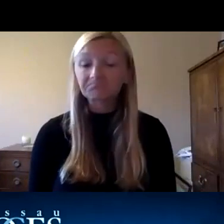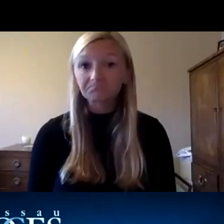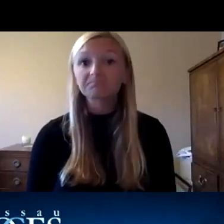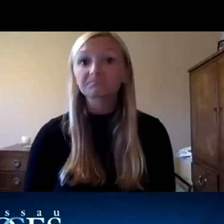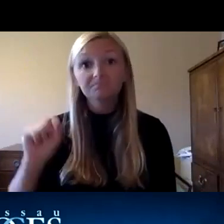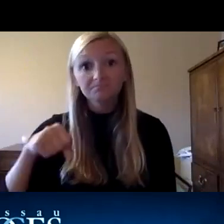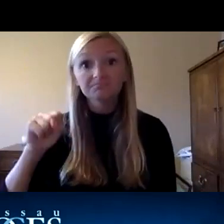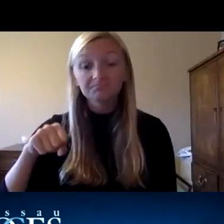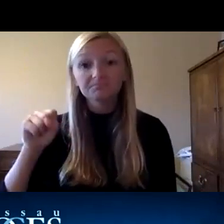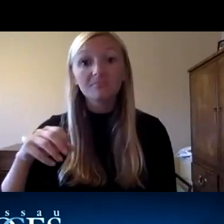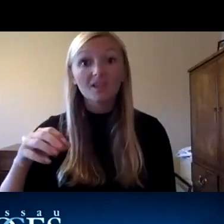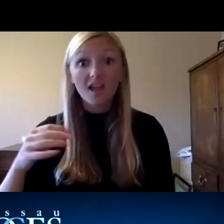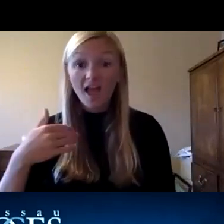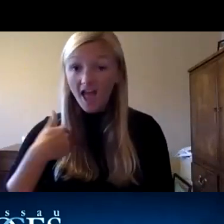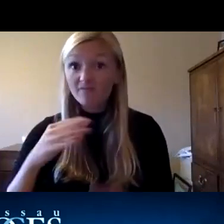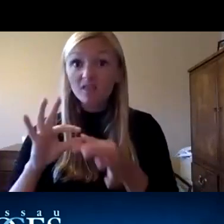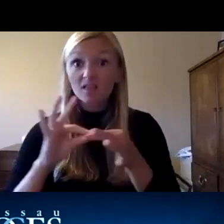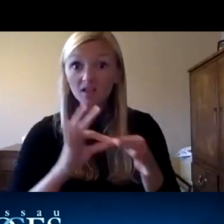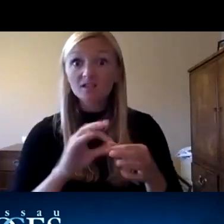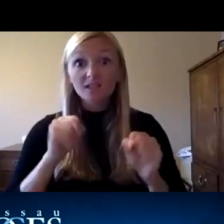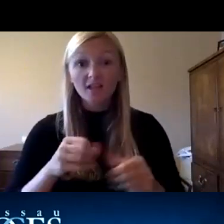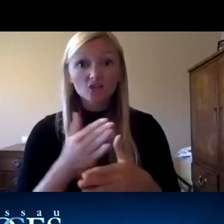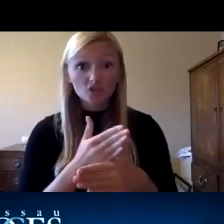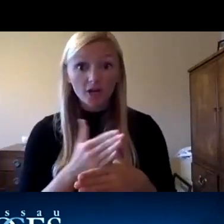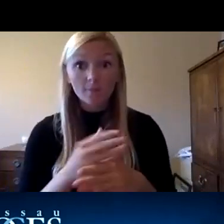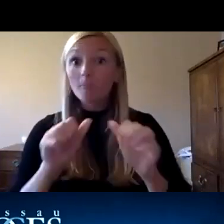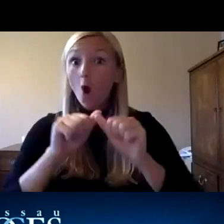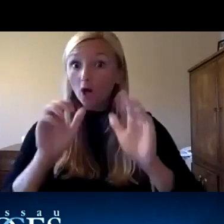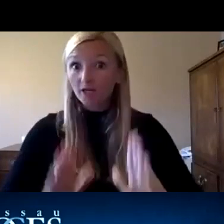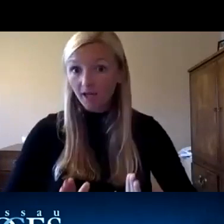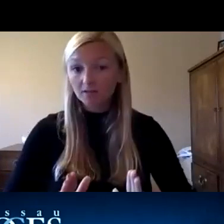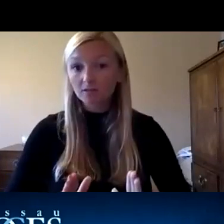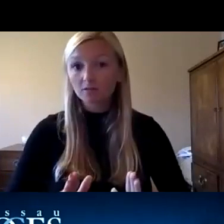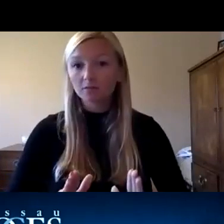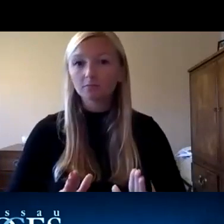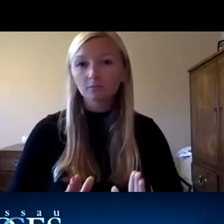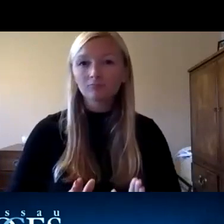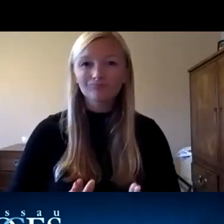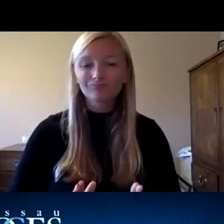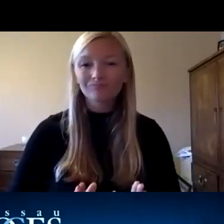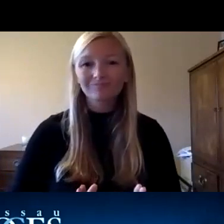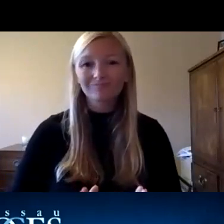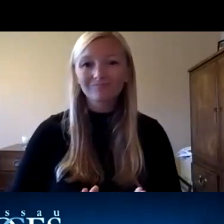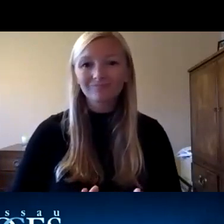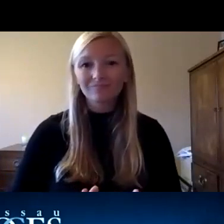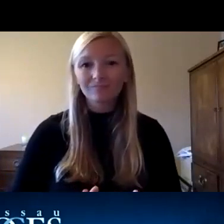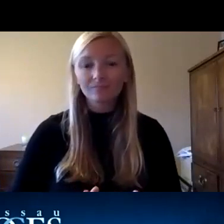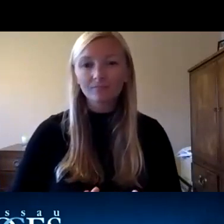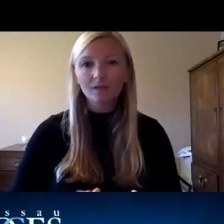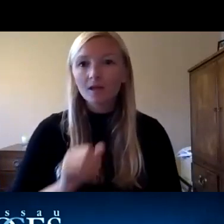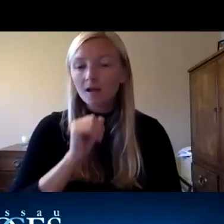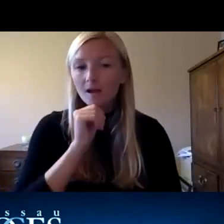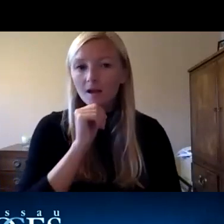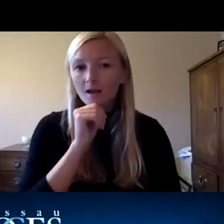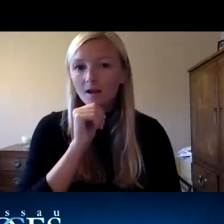are things that we can share um architects tend to kind of move away from boiler template probably